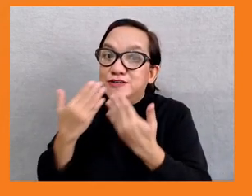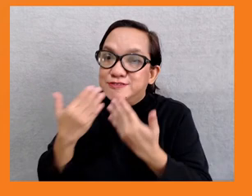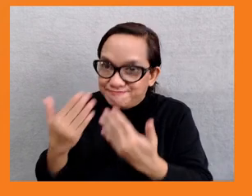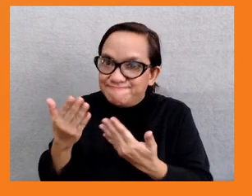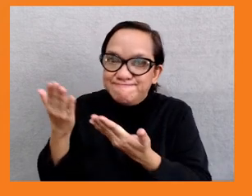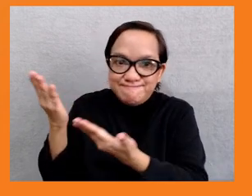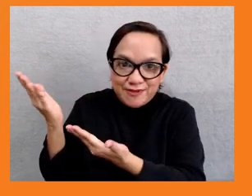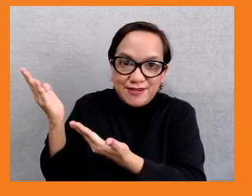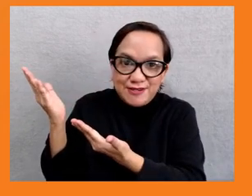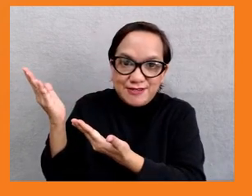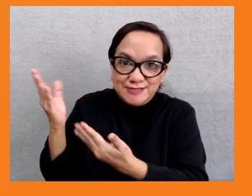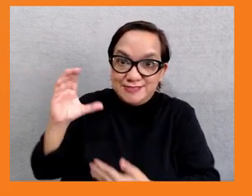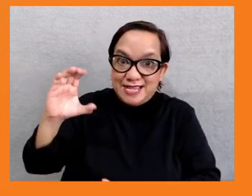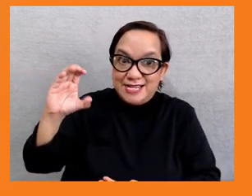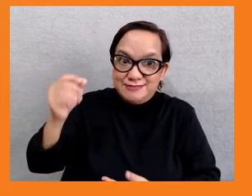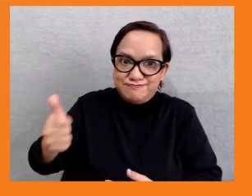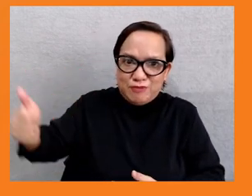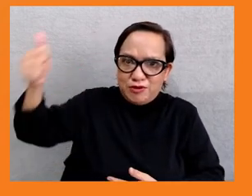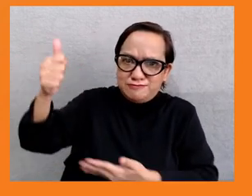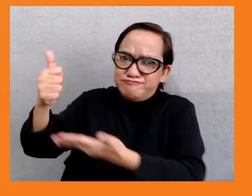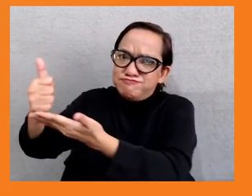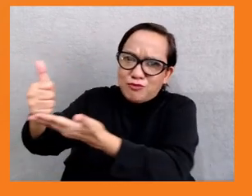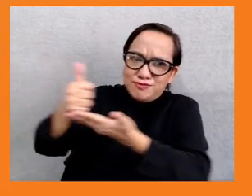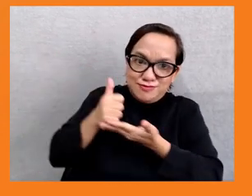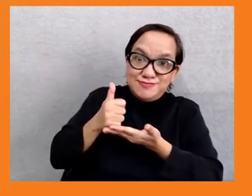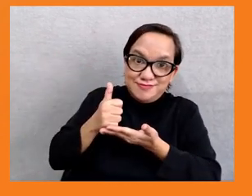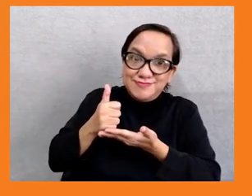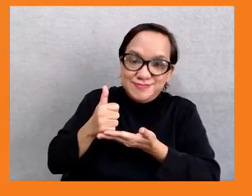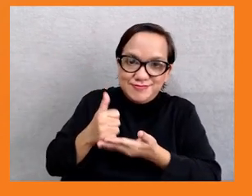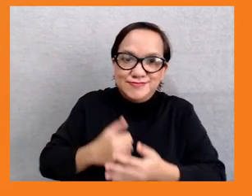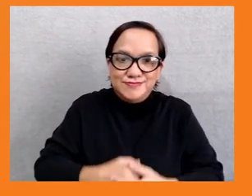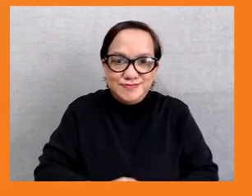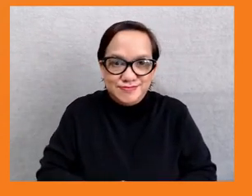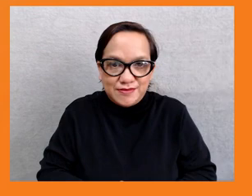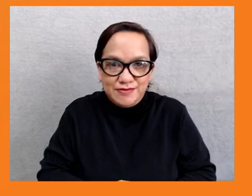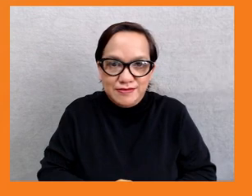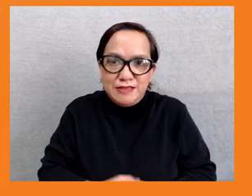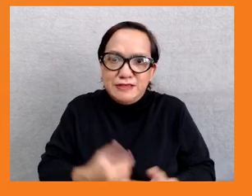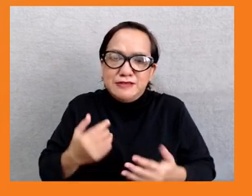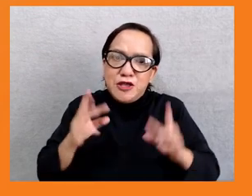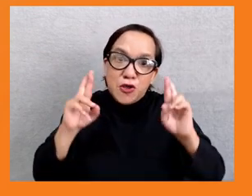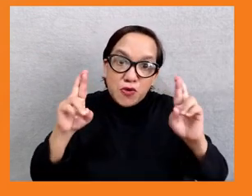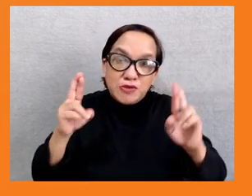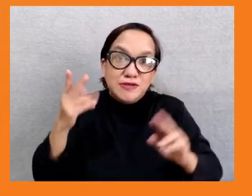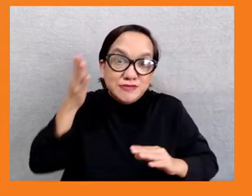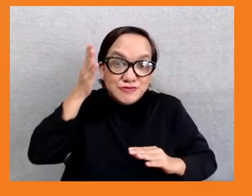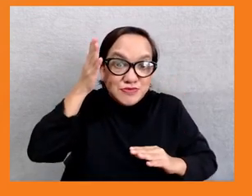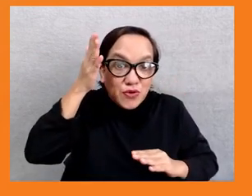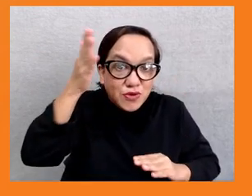Looking forward to the future, we face many important challenges in our efforts to be more prosperous,